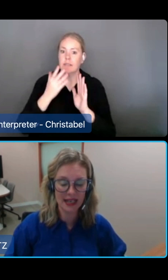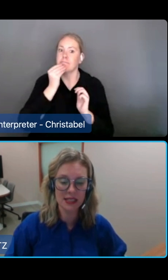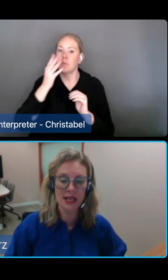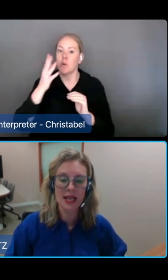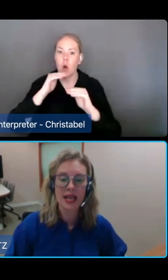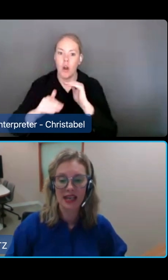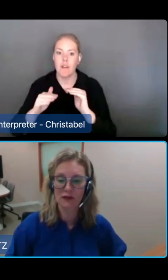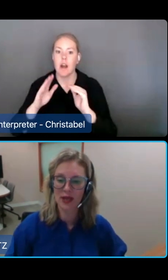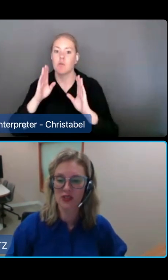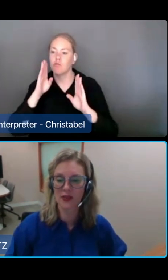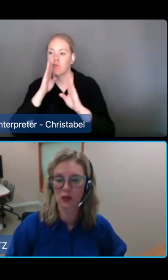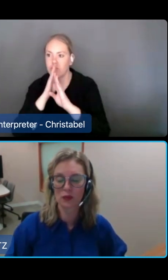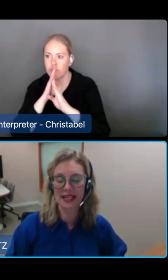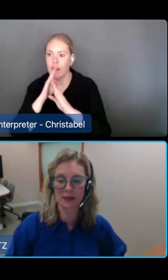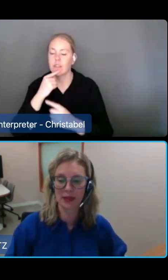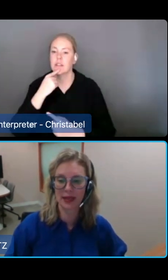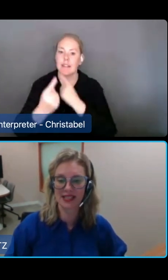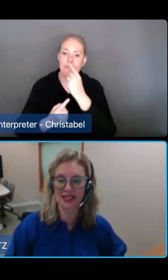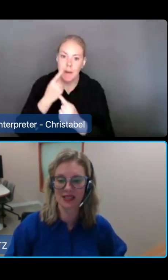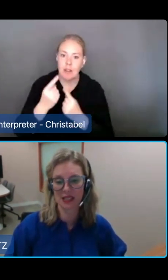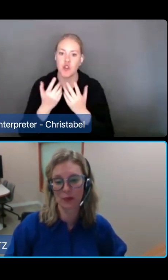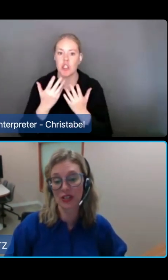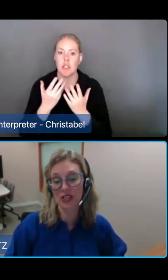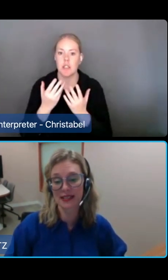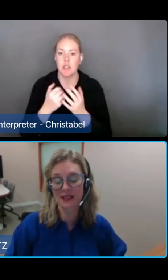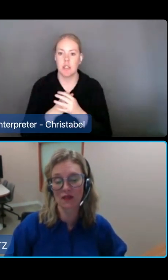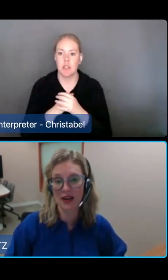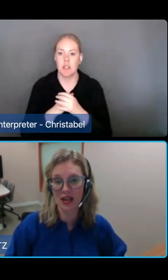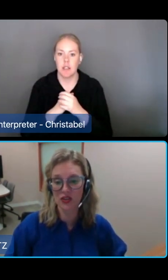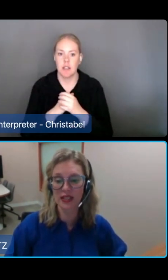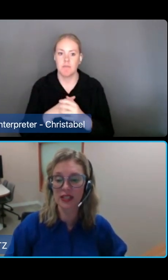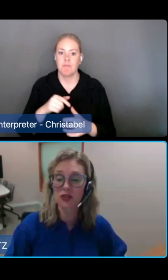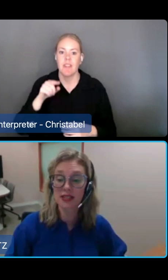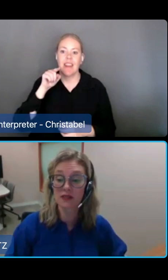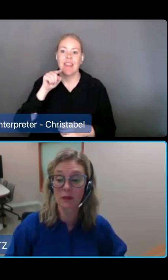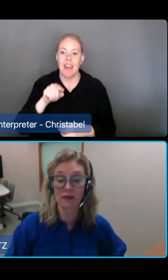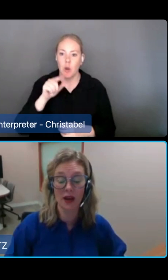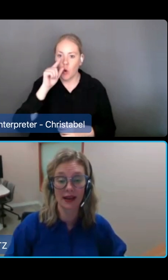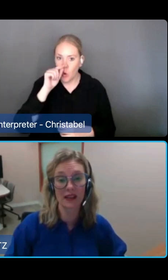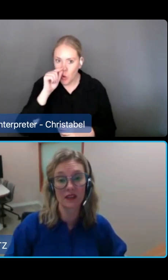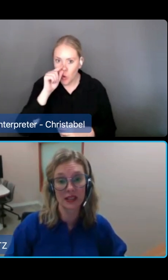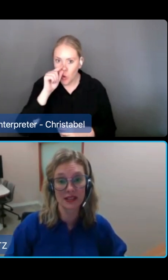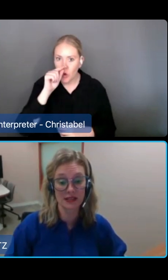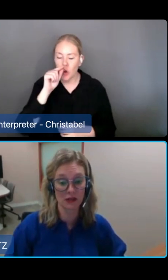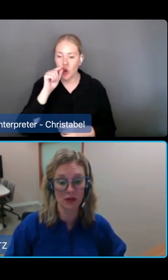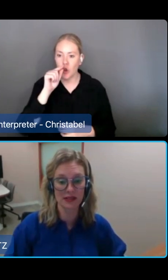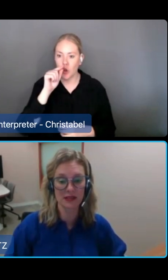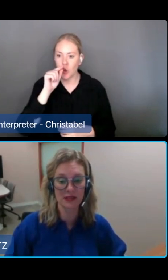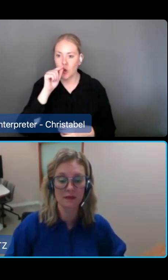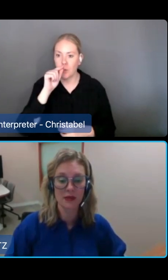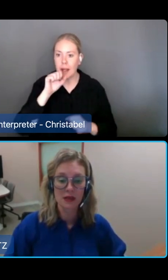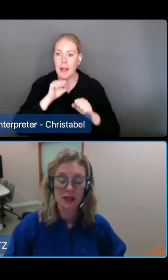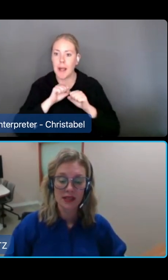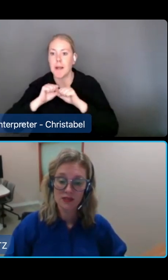Privacy Act and information that could reasonably be expected to prejudice the financial interests of a provider if it is disclosed.